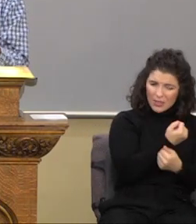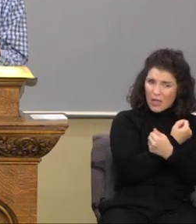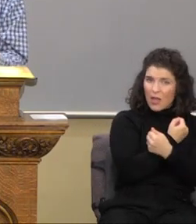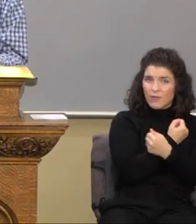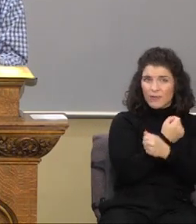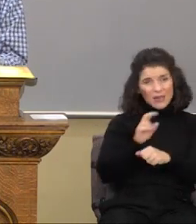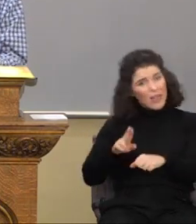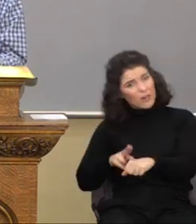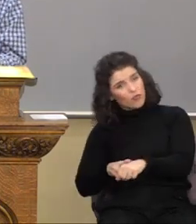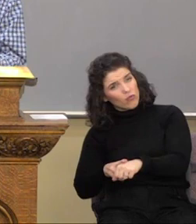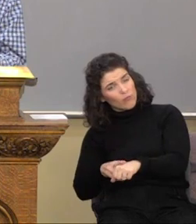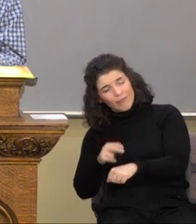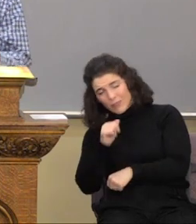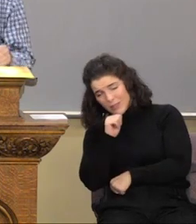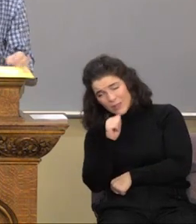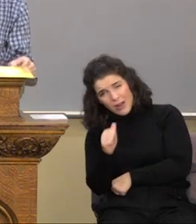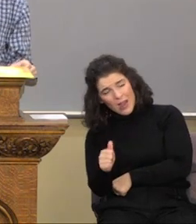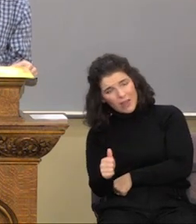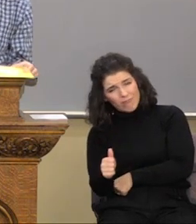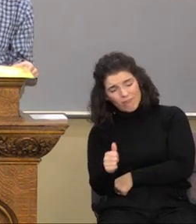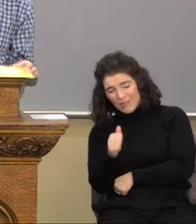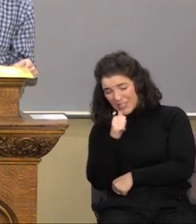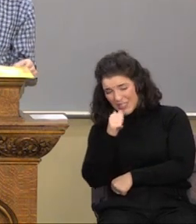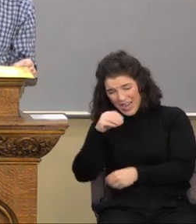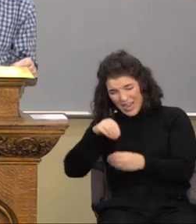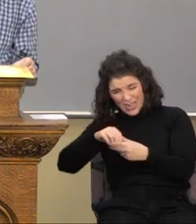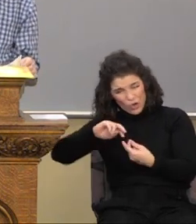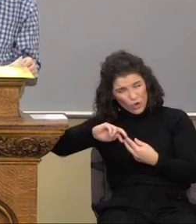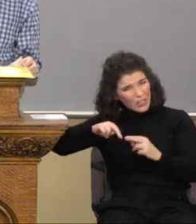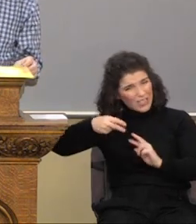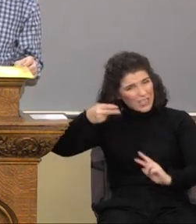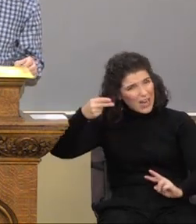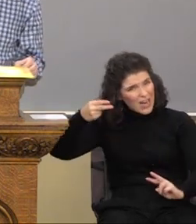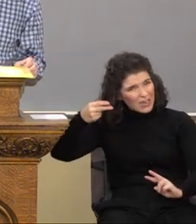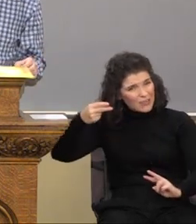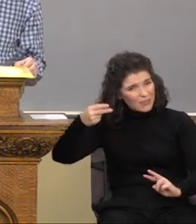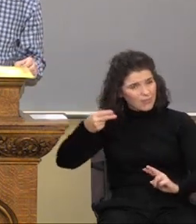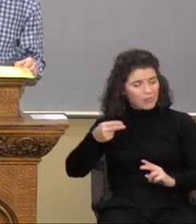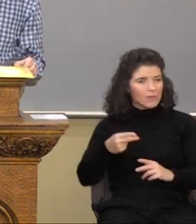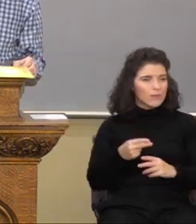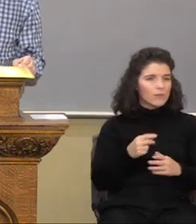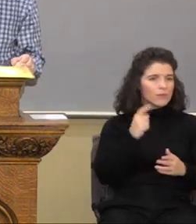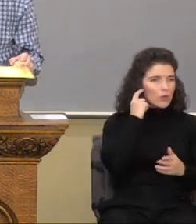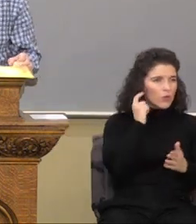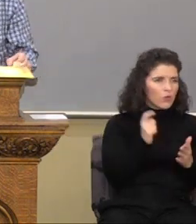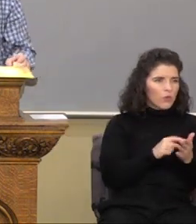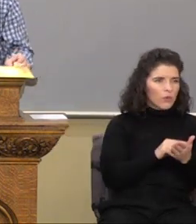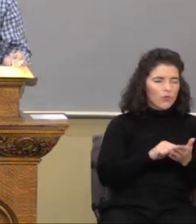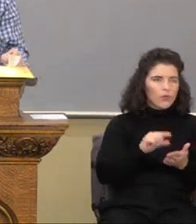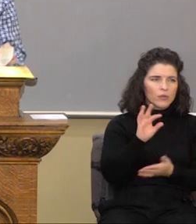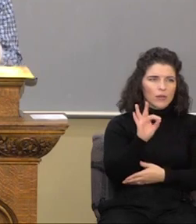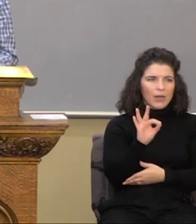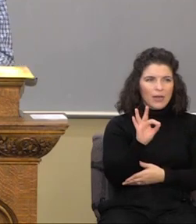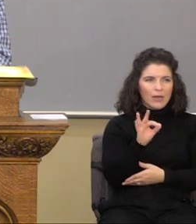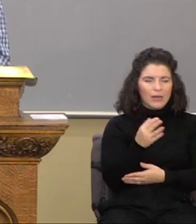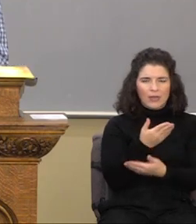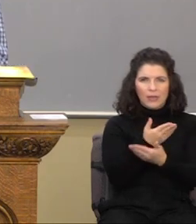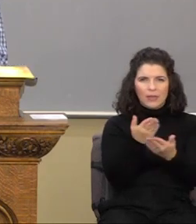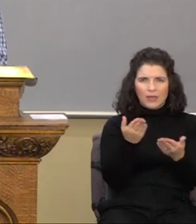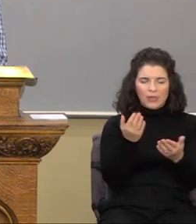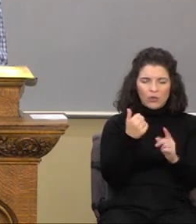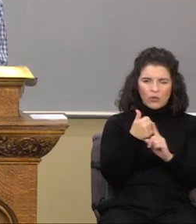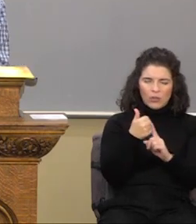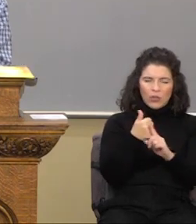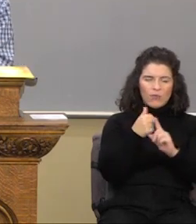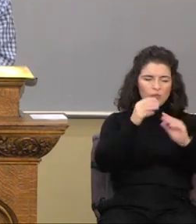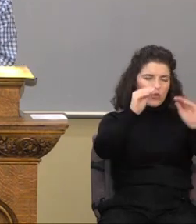It's not in our DNA. So here at verse nine, ye yourselves are taught of God.